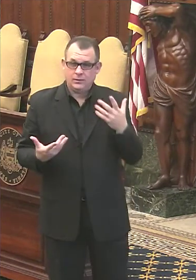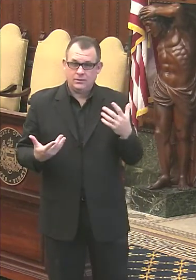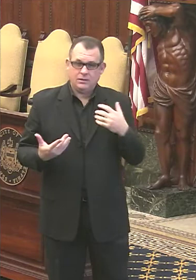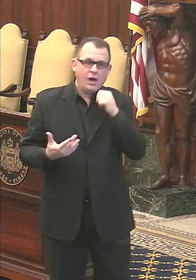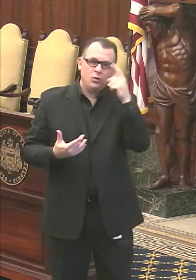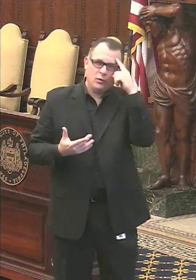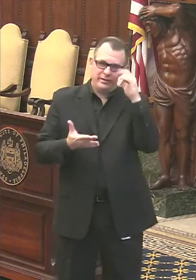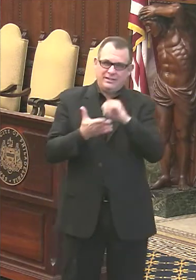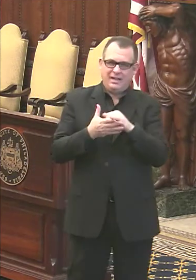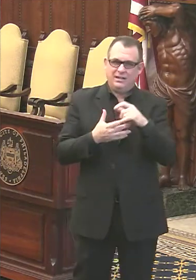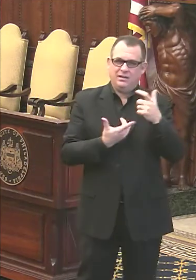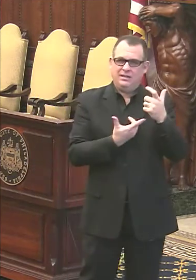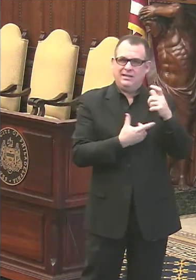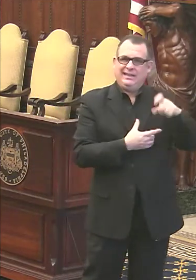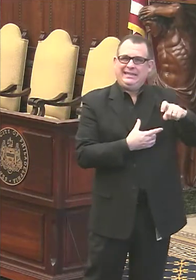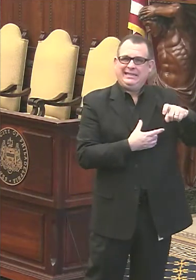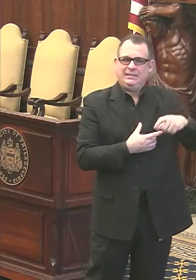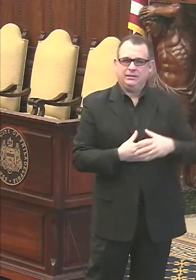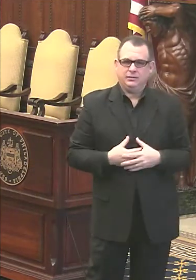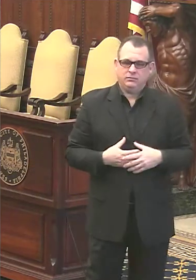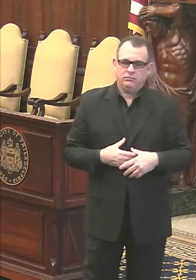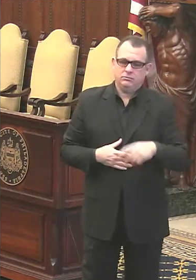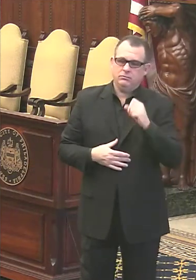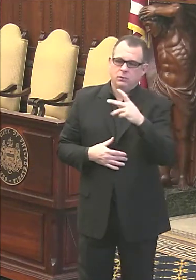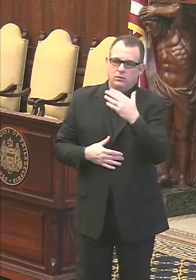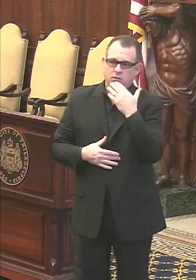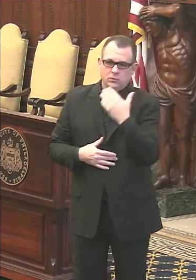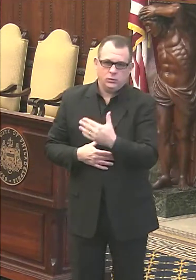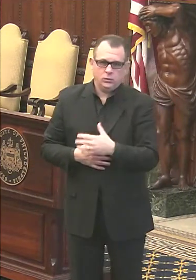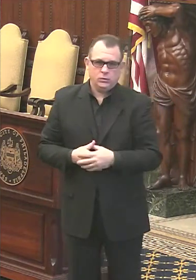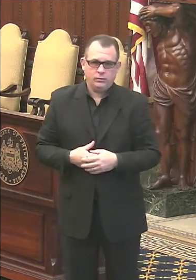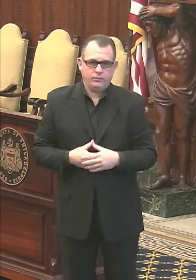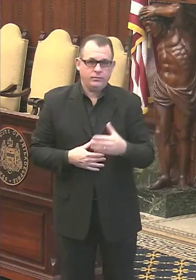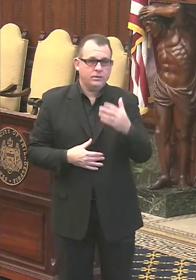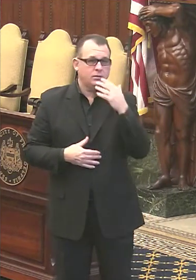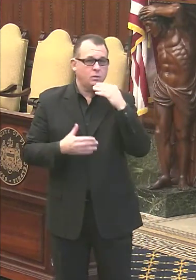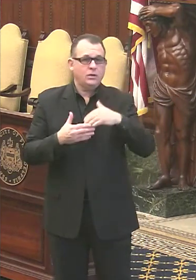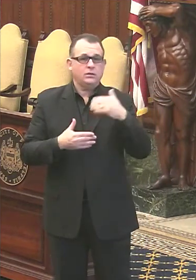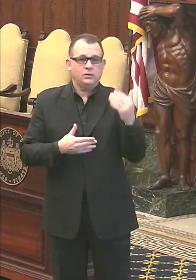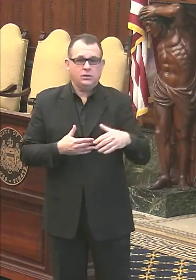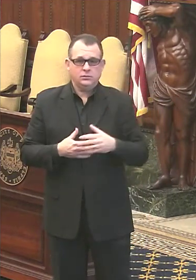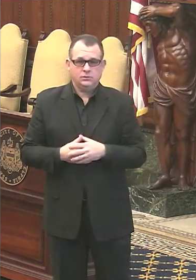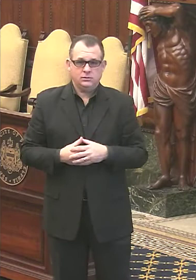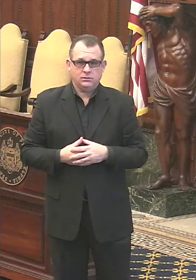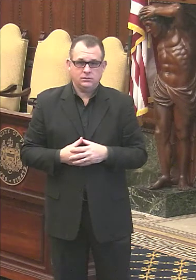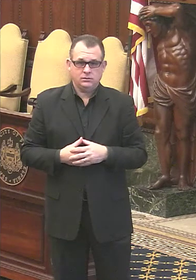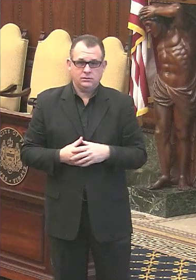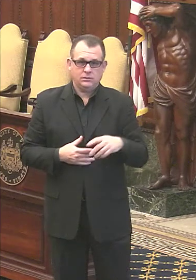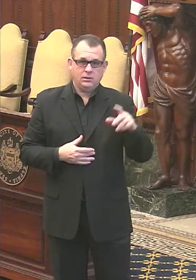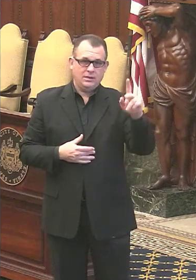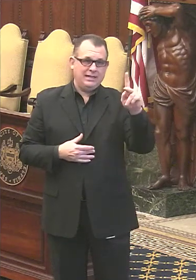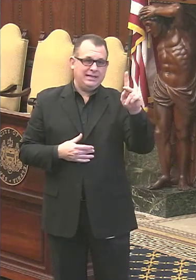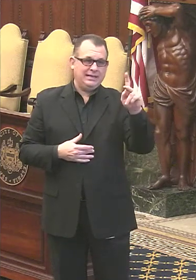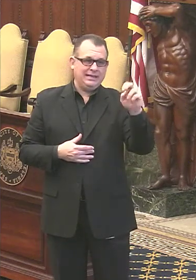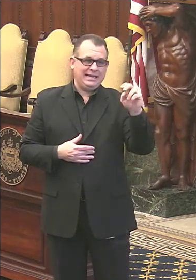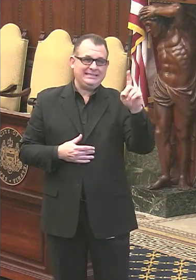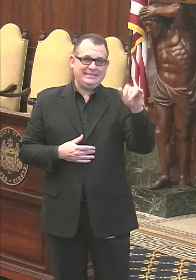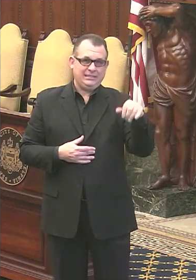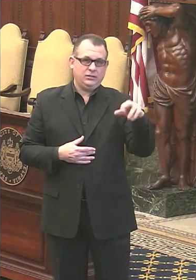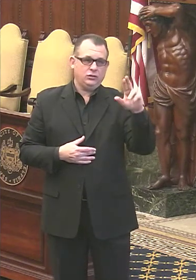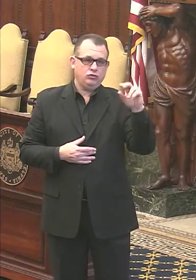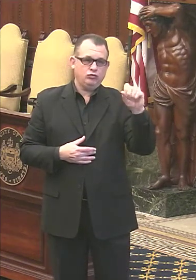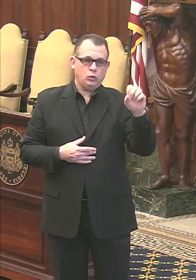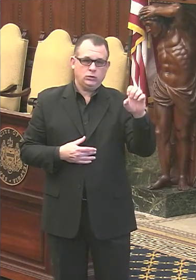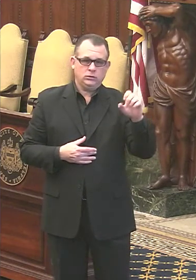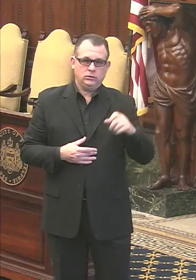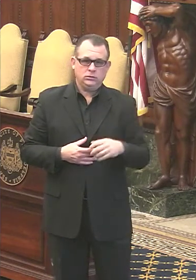it's appropriate. Okay. All right. Thank you. Thank you, Ayanna. Let's go to Kennedy Rose of the Philadelphia Business Journal. Hi,